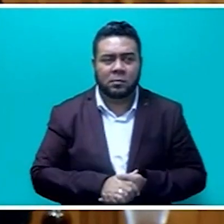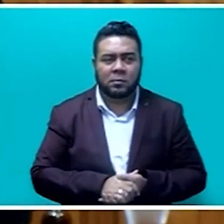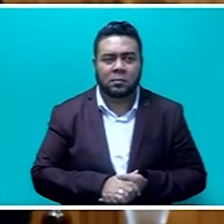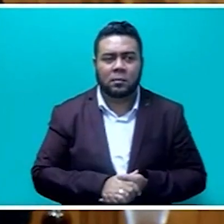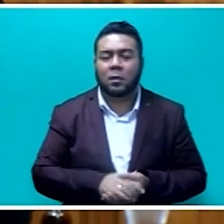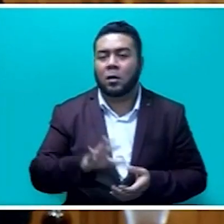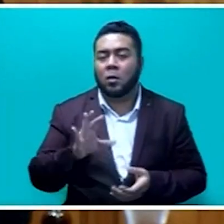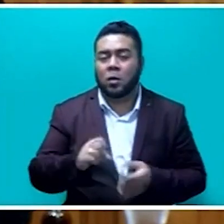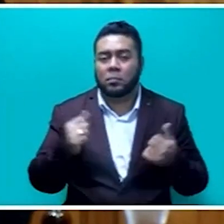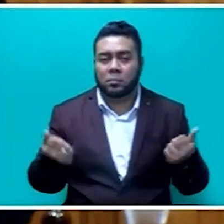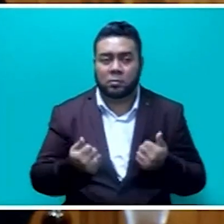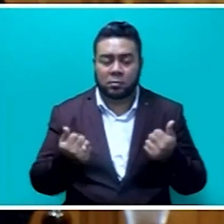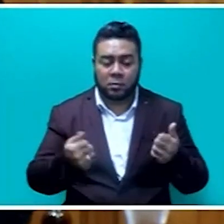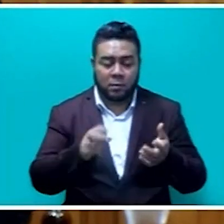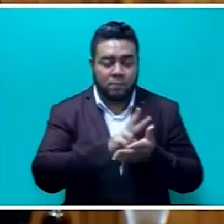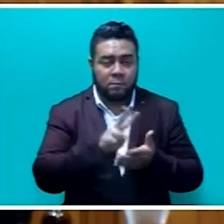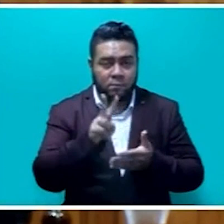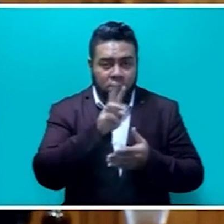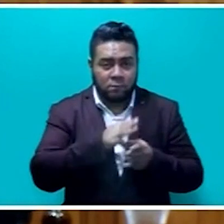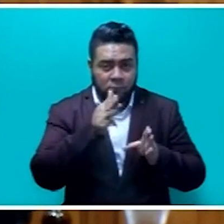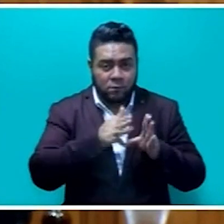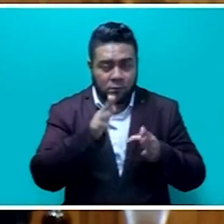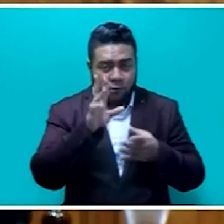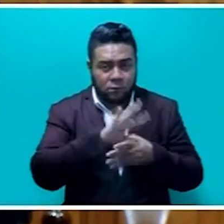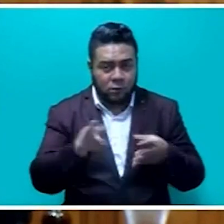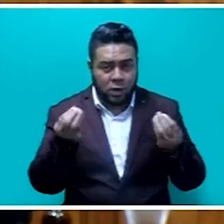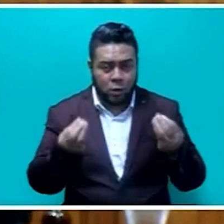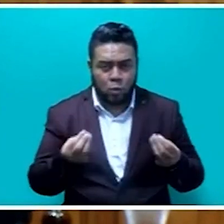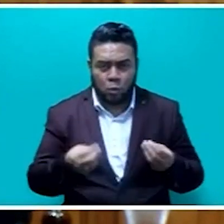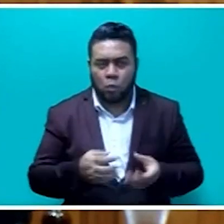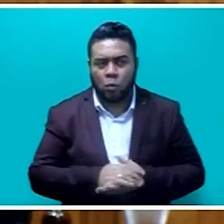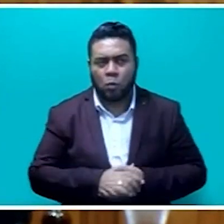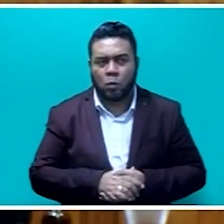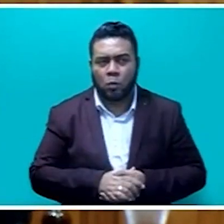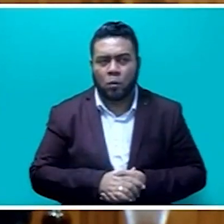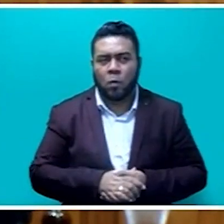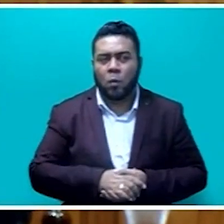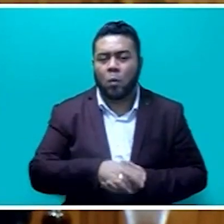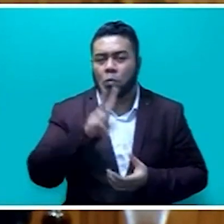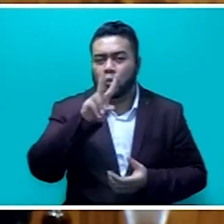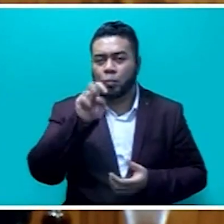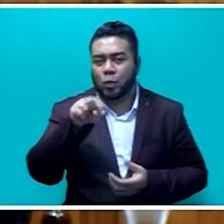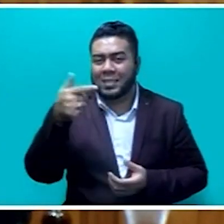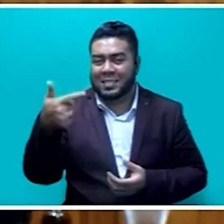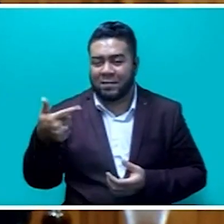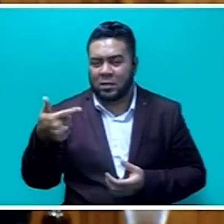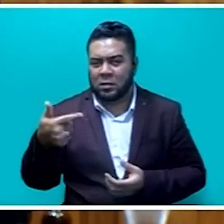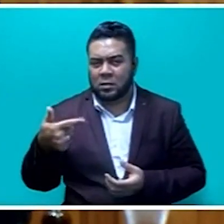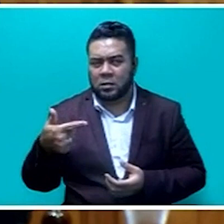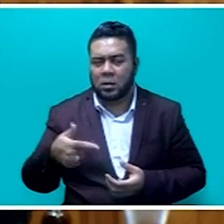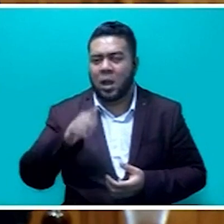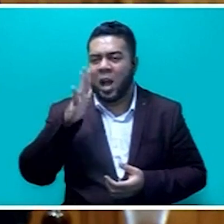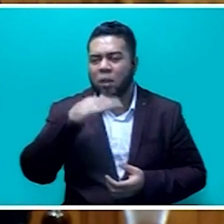On media value, as I mentioned, the event has been forecasted on quarter one, media value of $2.750